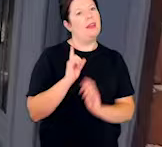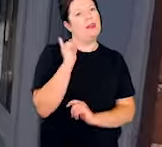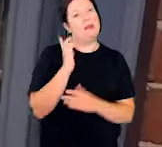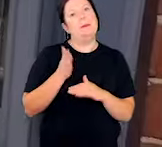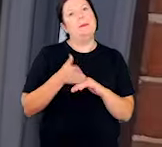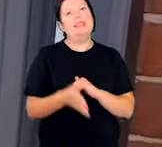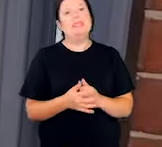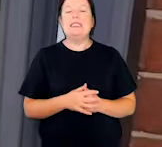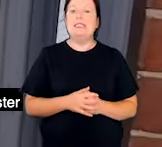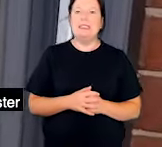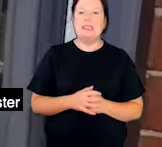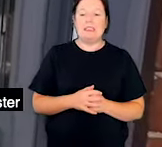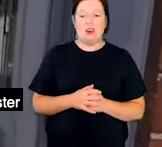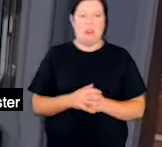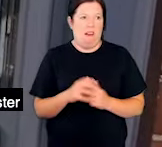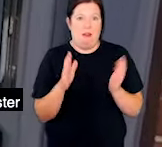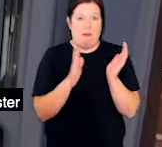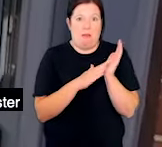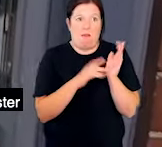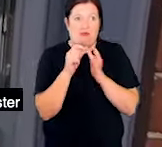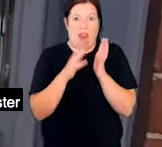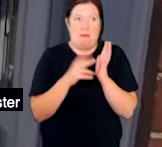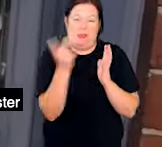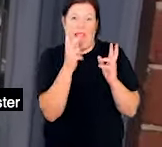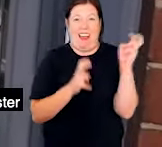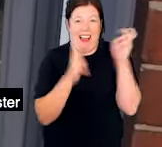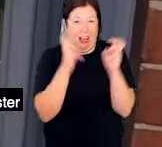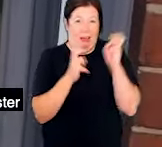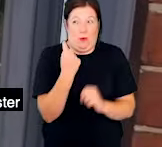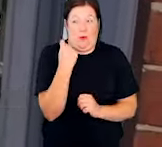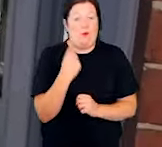moment. She's having a massive round with the Prime Minister.